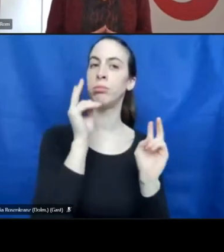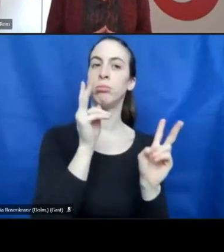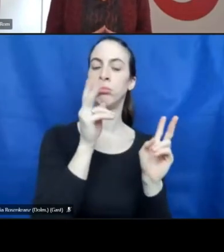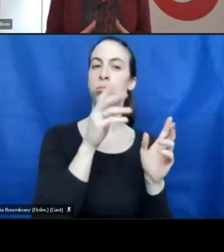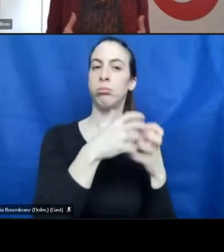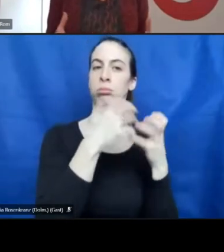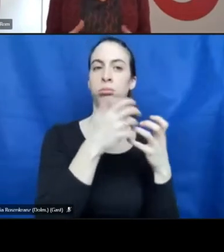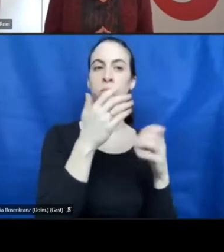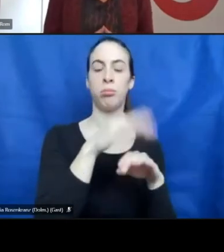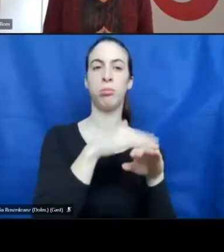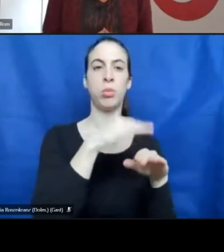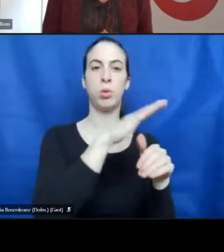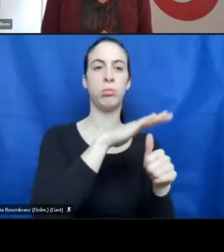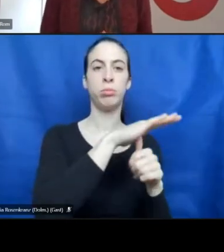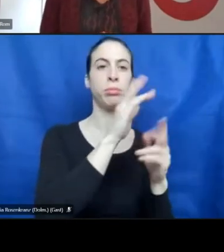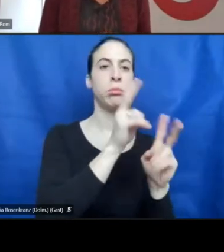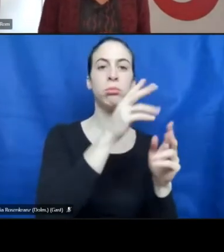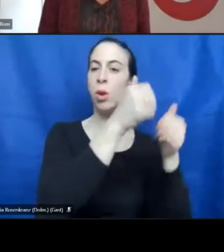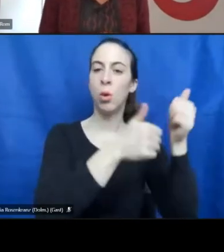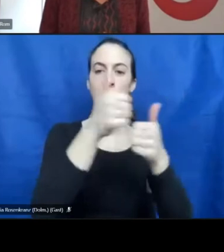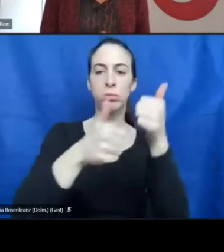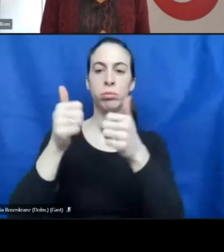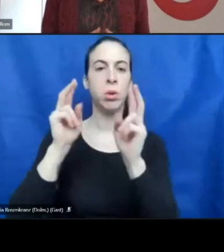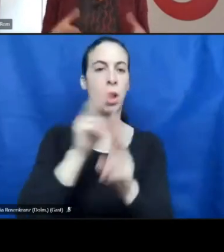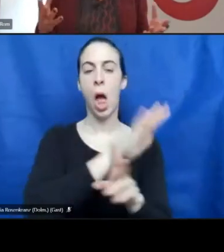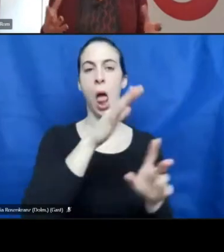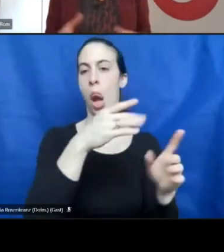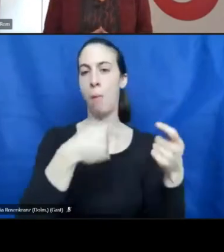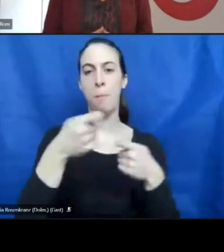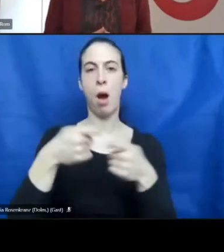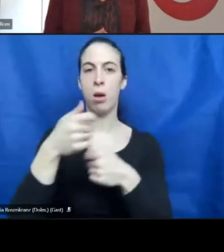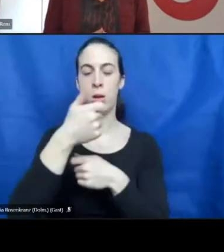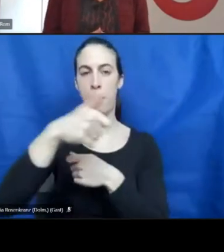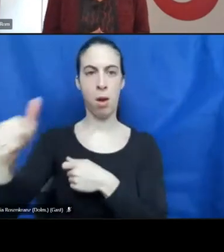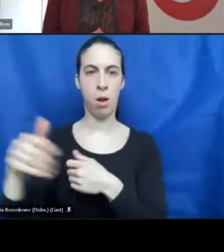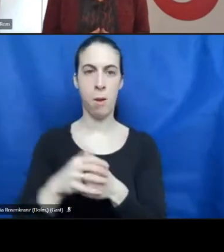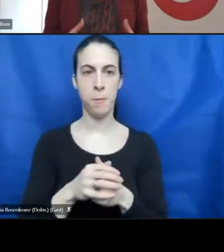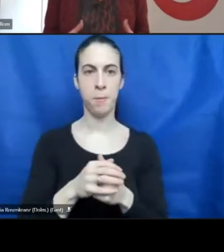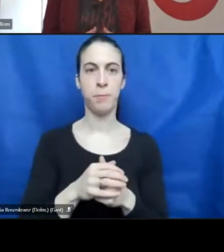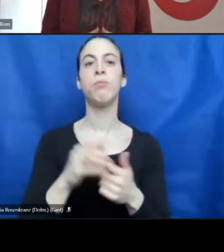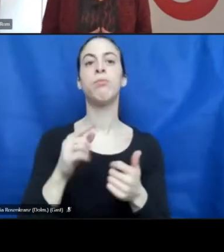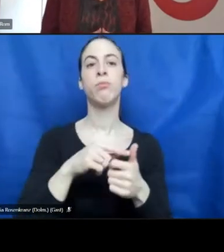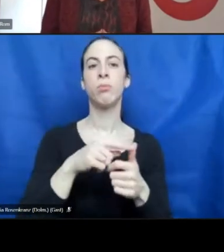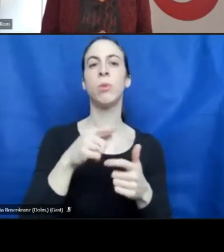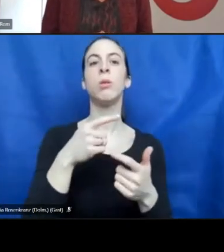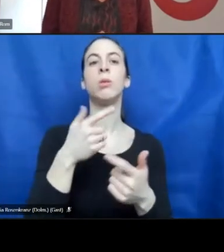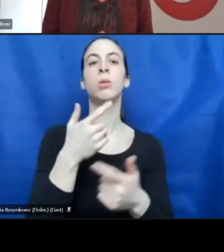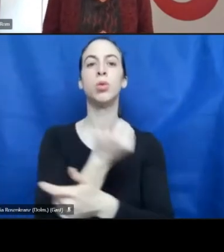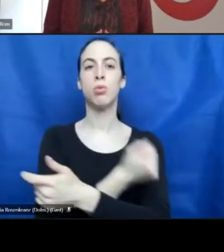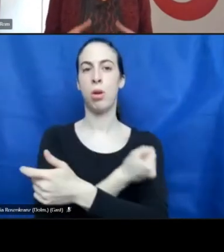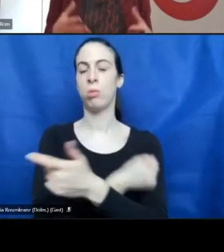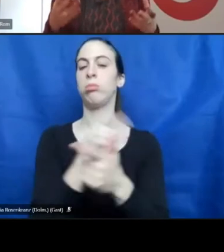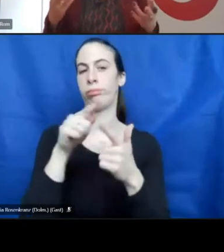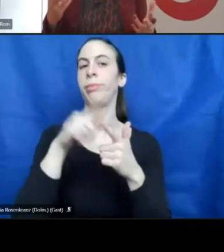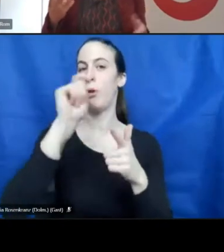have competition freely of all market participants. Then, there are drugs. They are strictly prohibited.